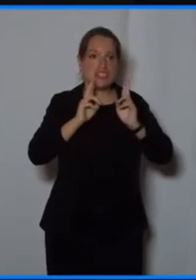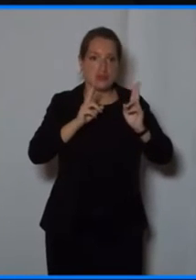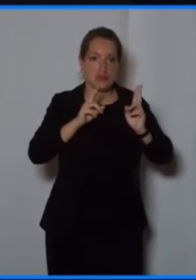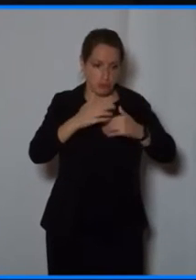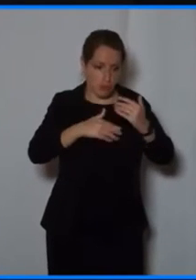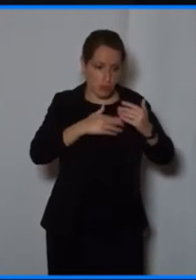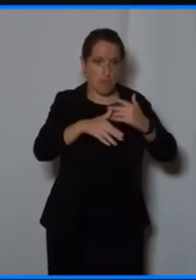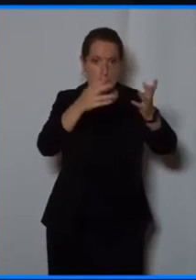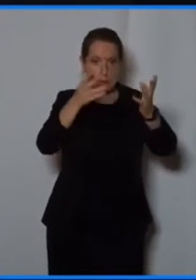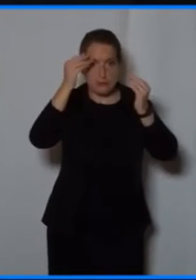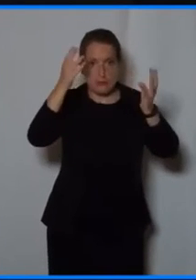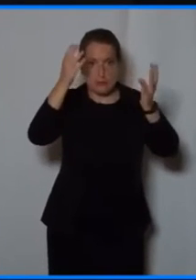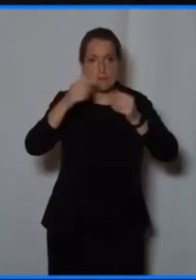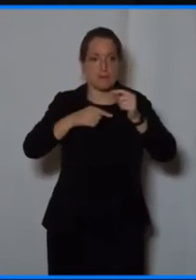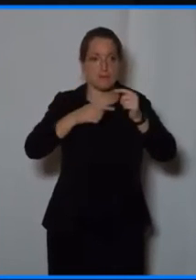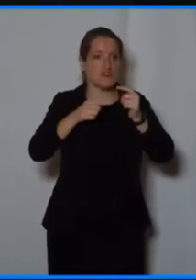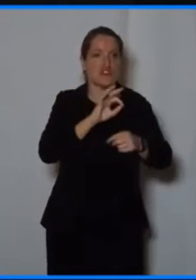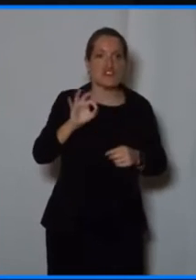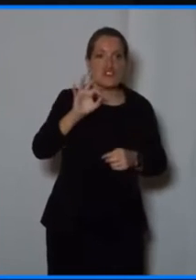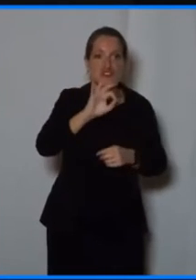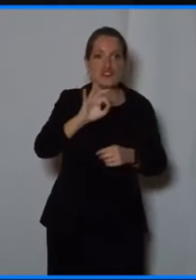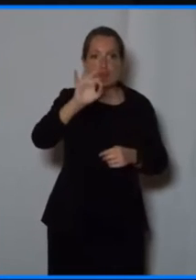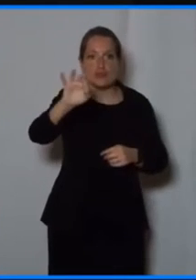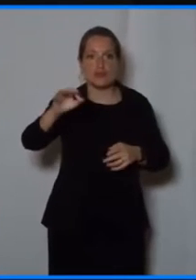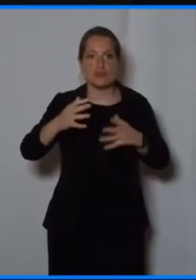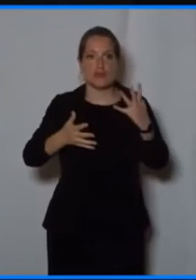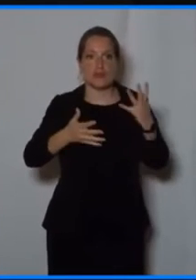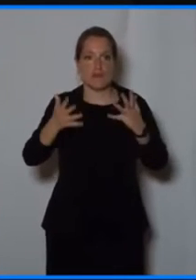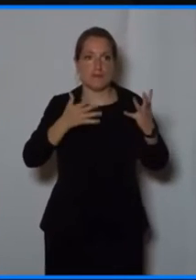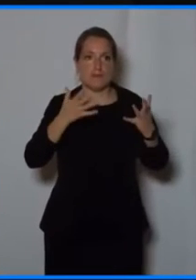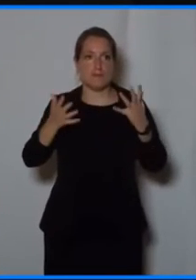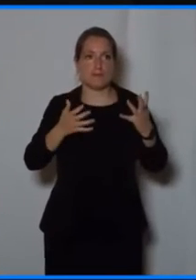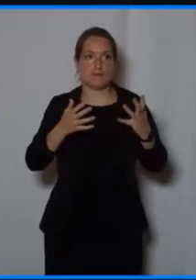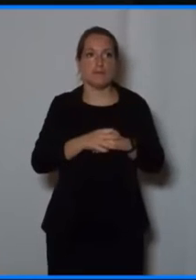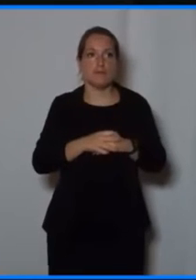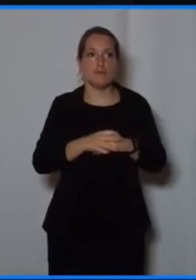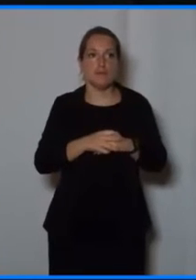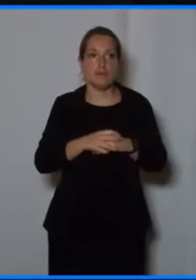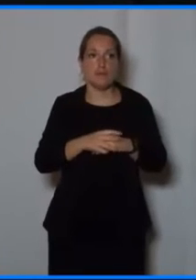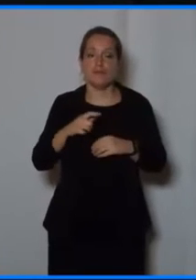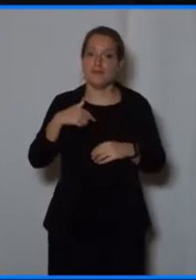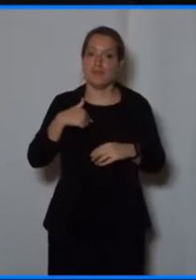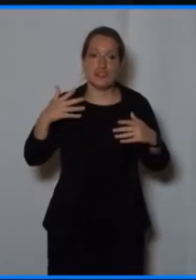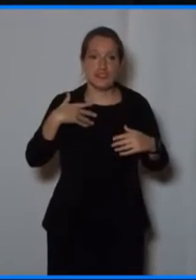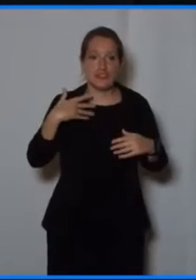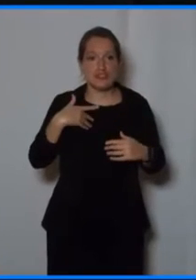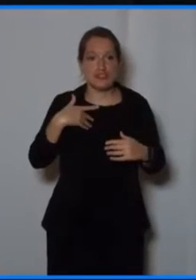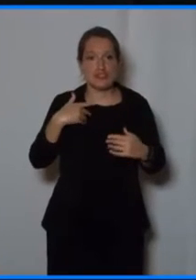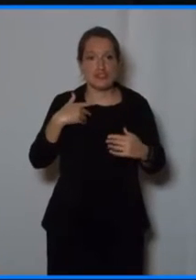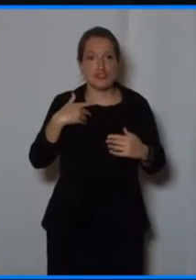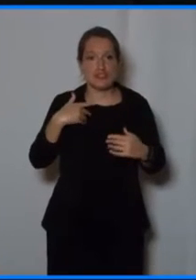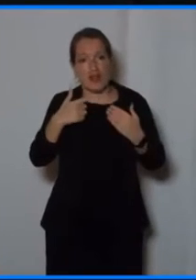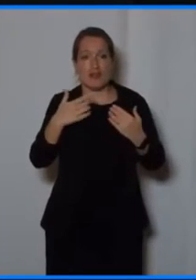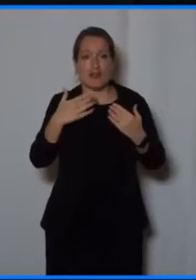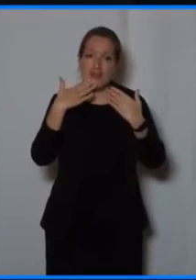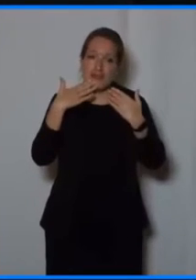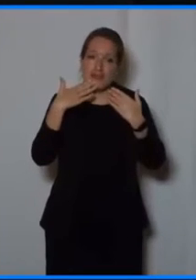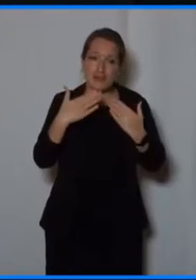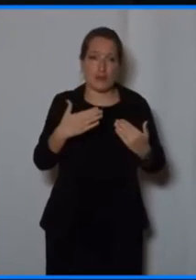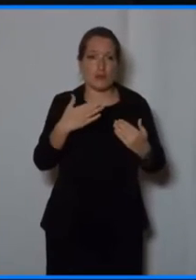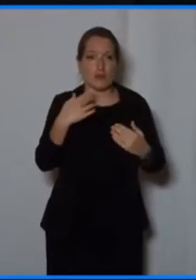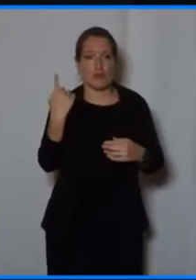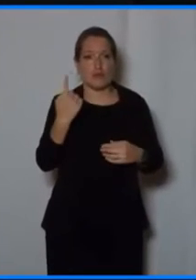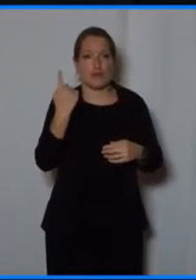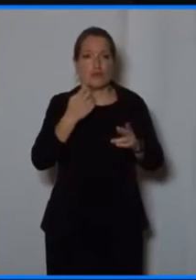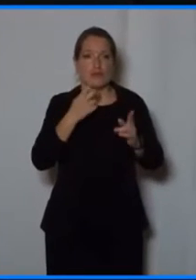is, I don't want to paint a rosy picture. You know, I told you all the great things that digitization could achieve. I'll give you a few